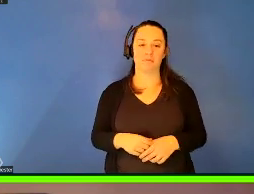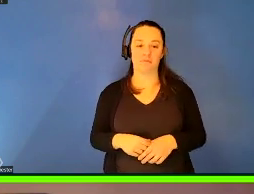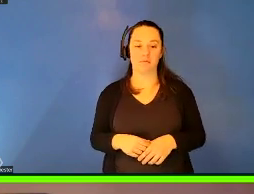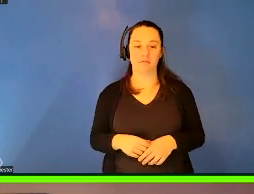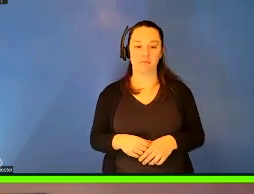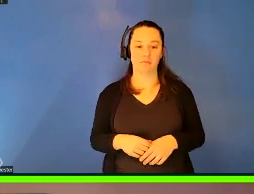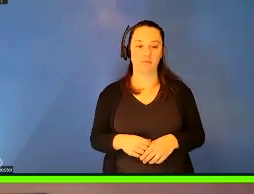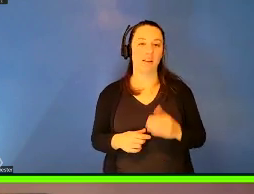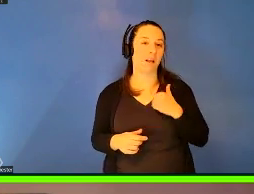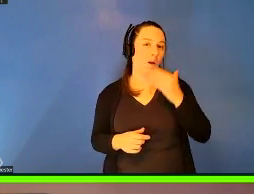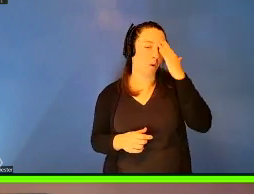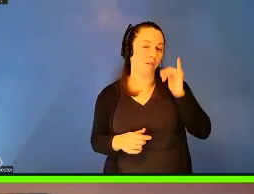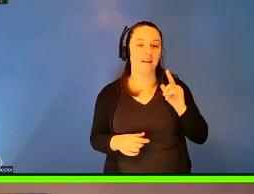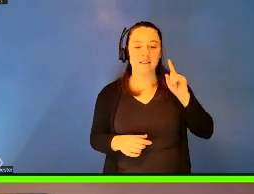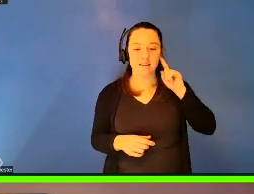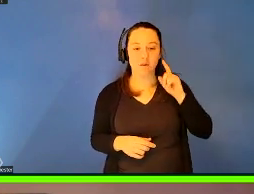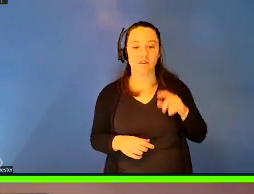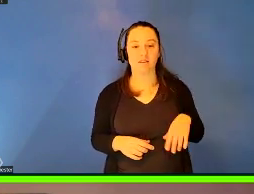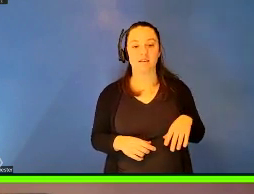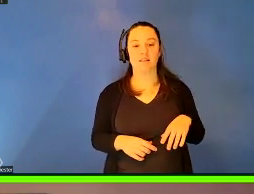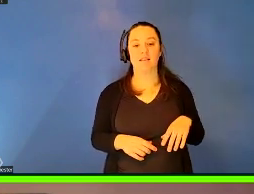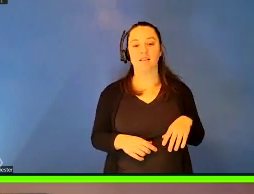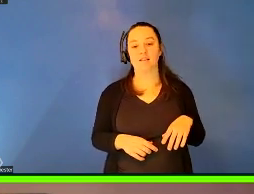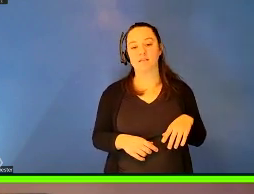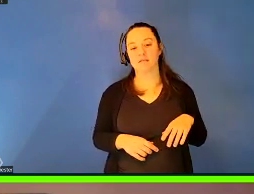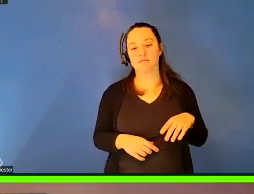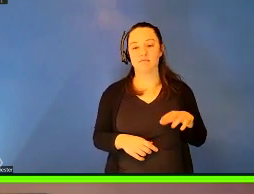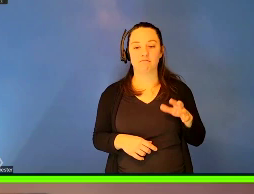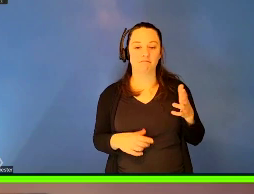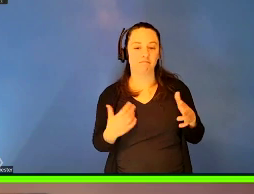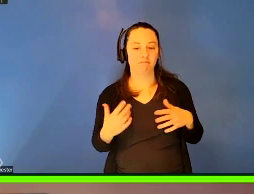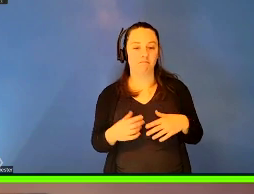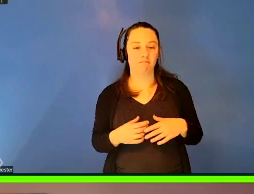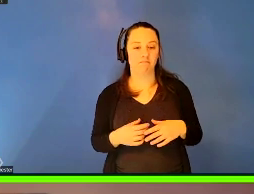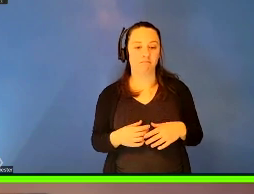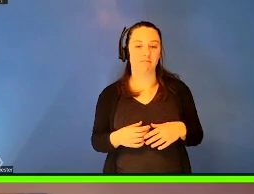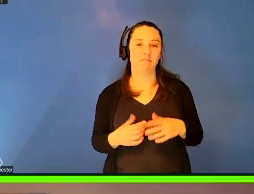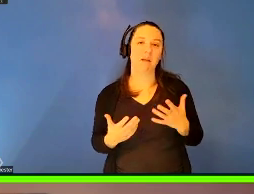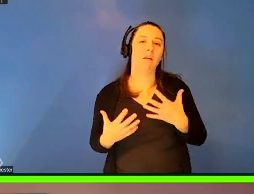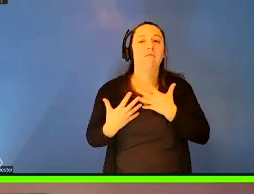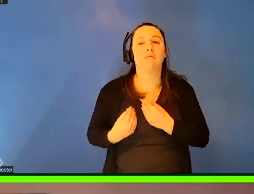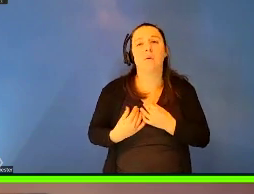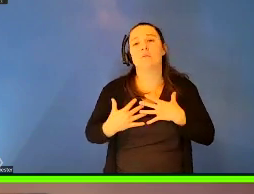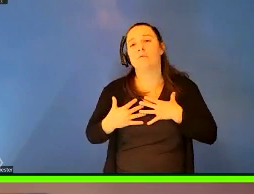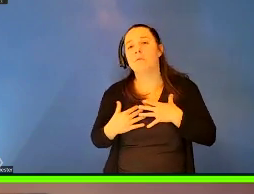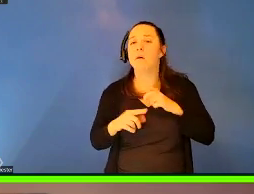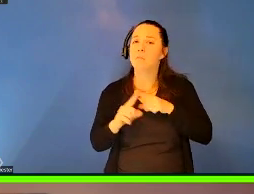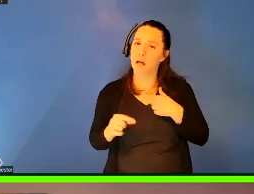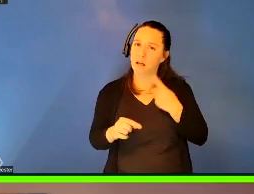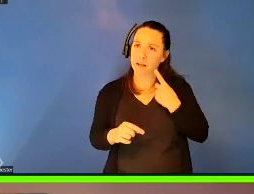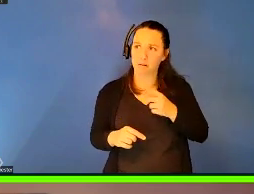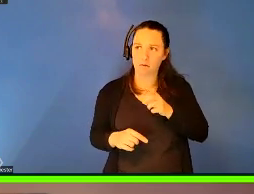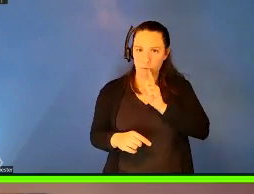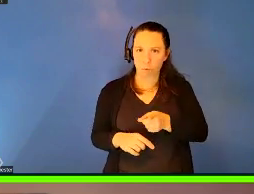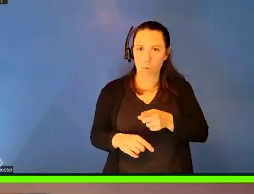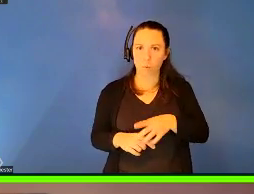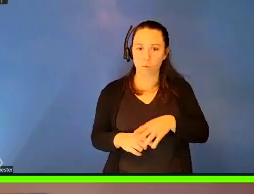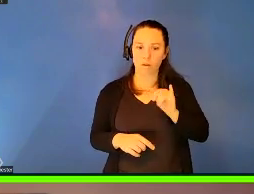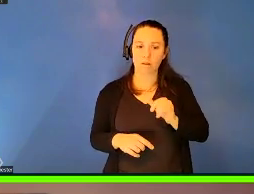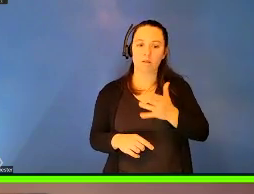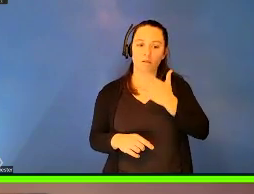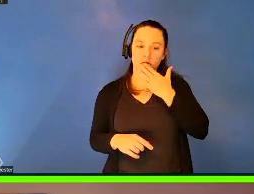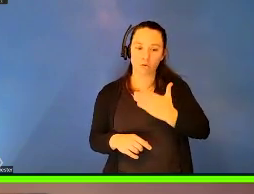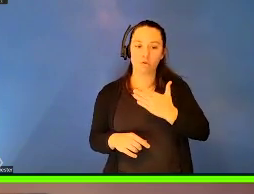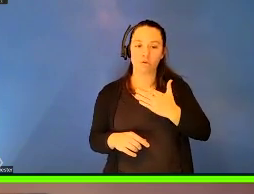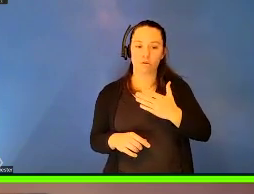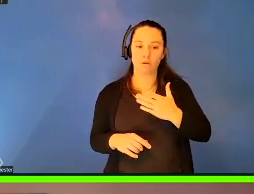sound rather, um, ersatz and, um, and touchy-feely, but I think actually very realistically, this is good, this is, this would